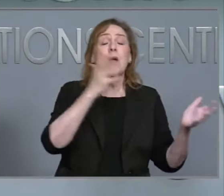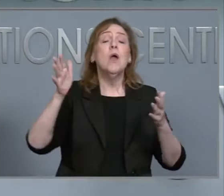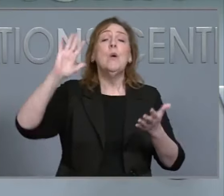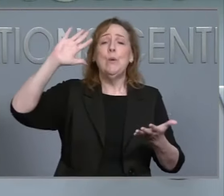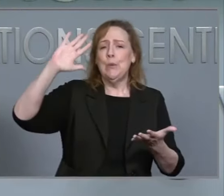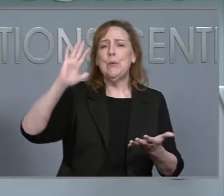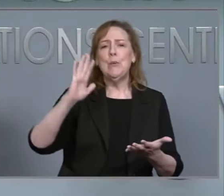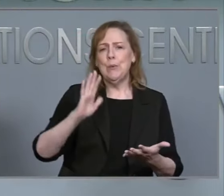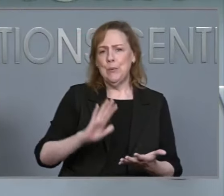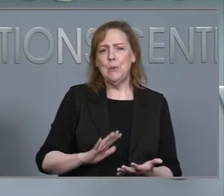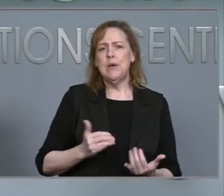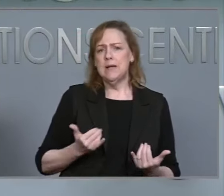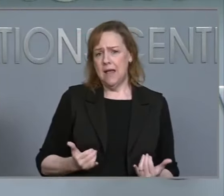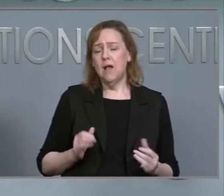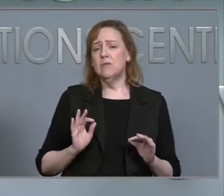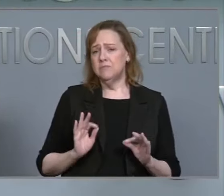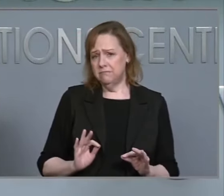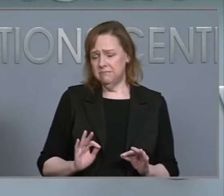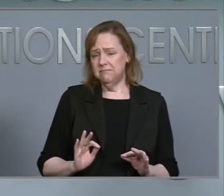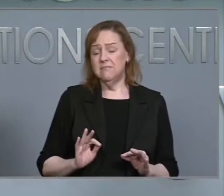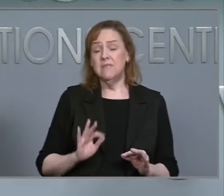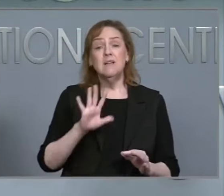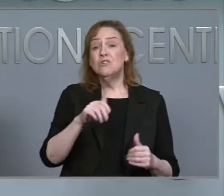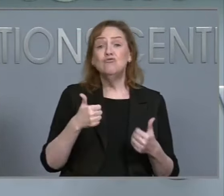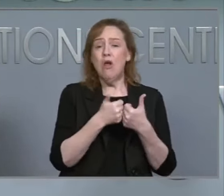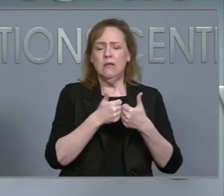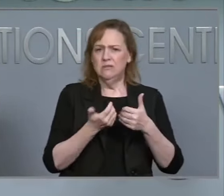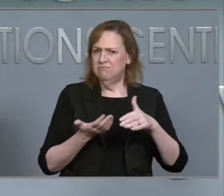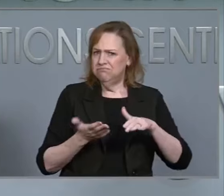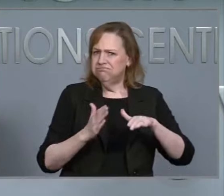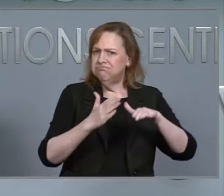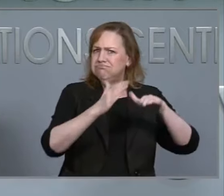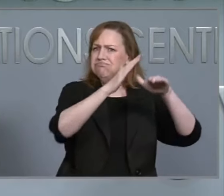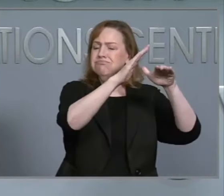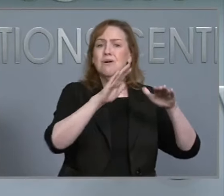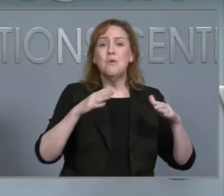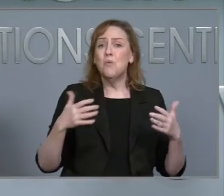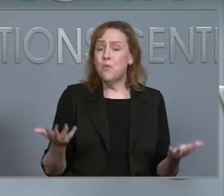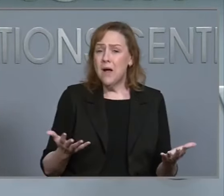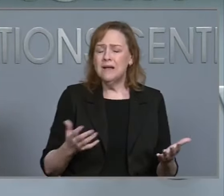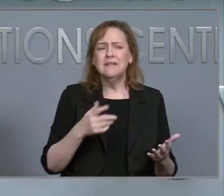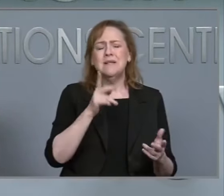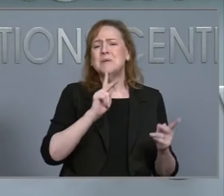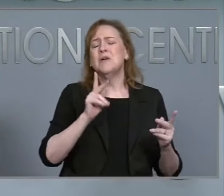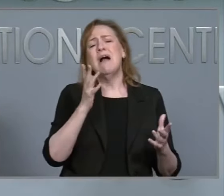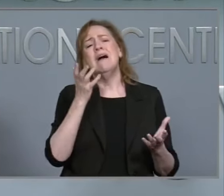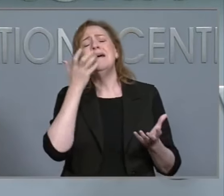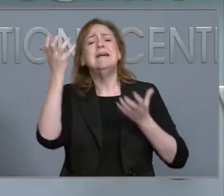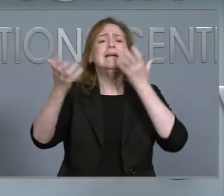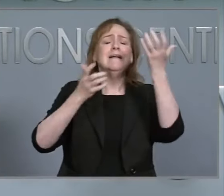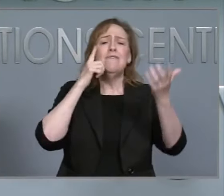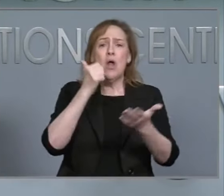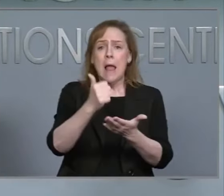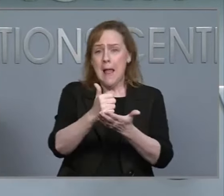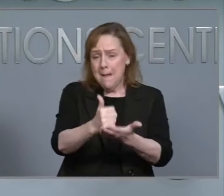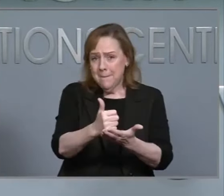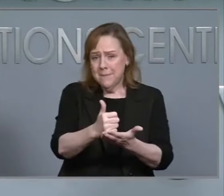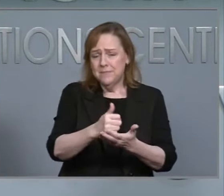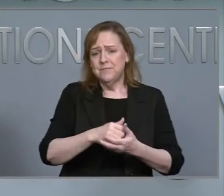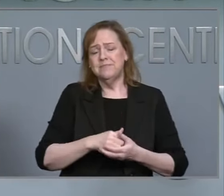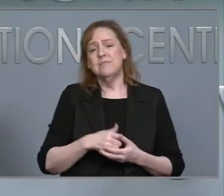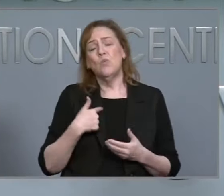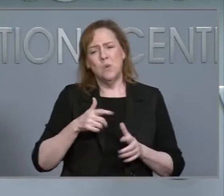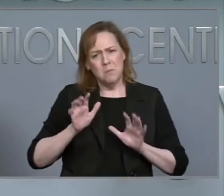the challenge for people there increases. People are desperate for help, and we are pushing